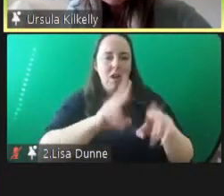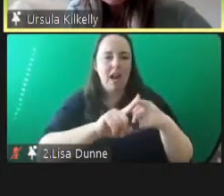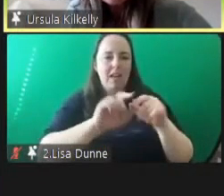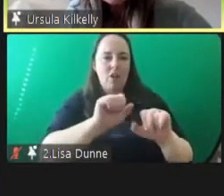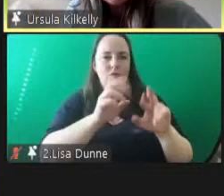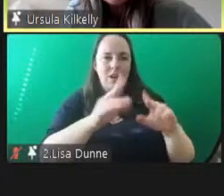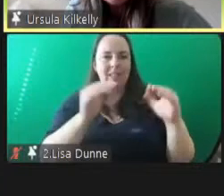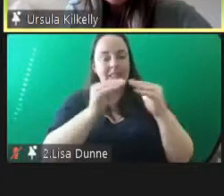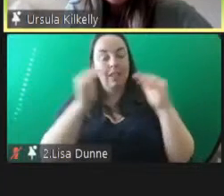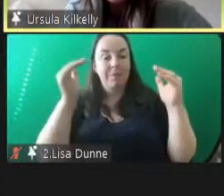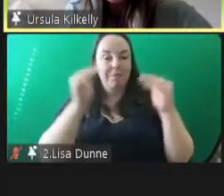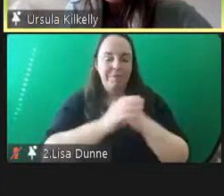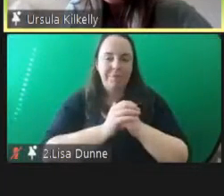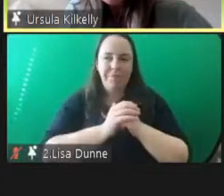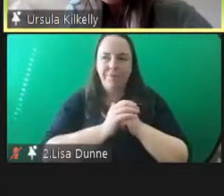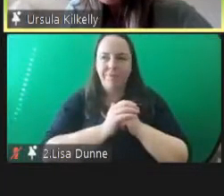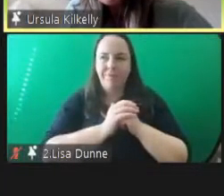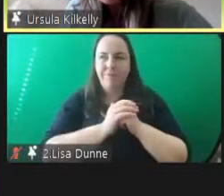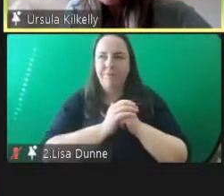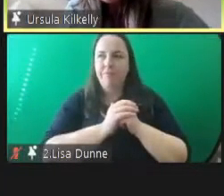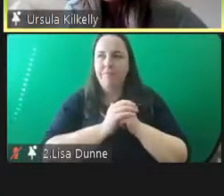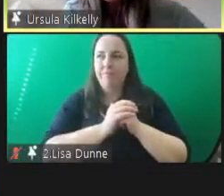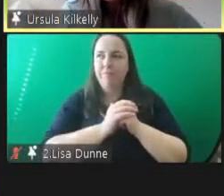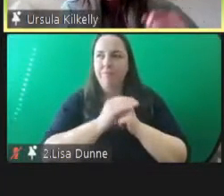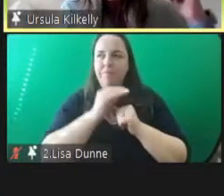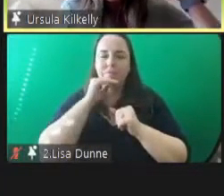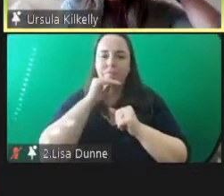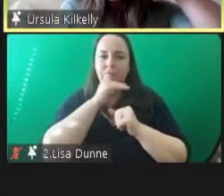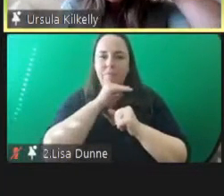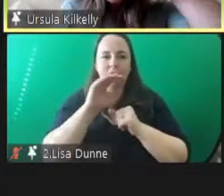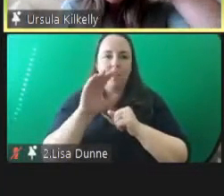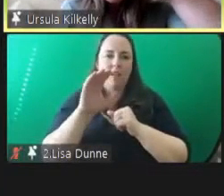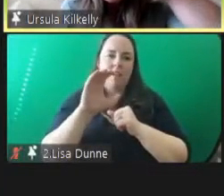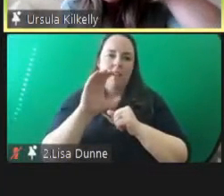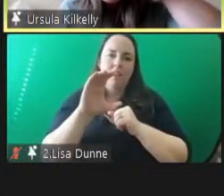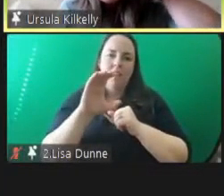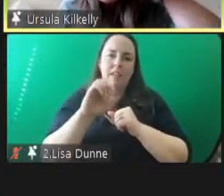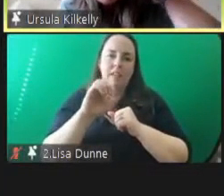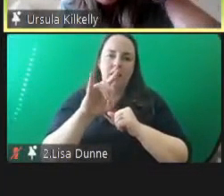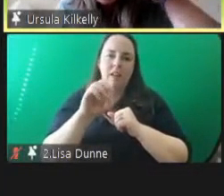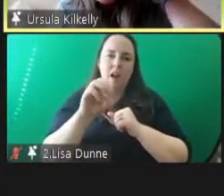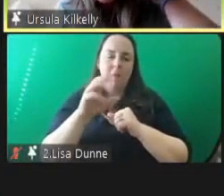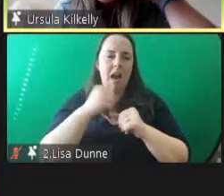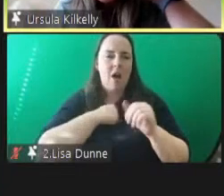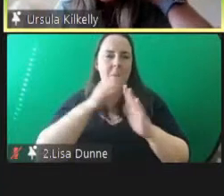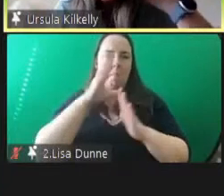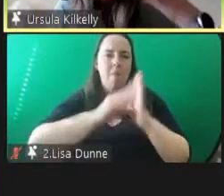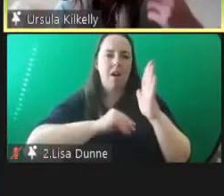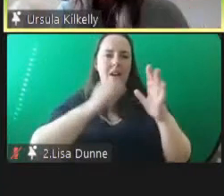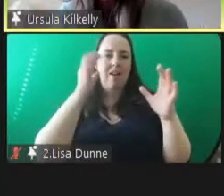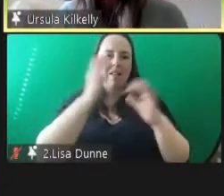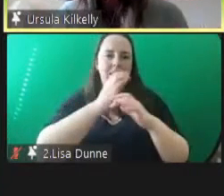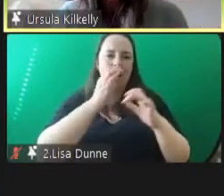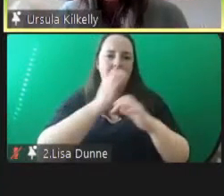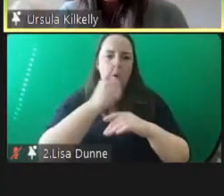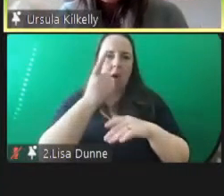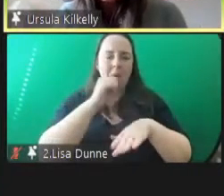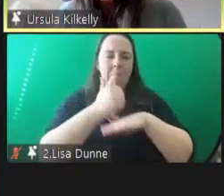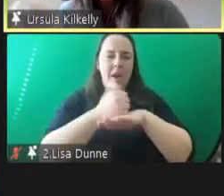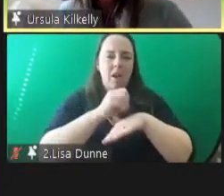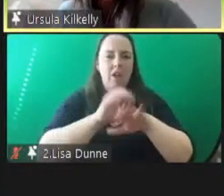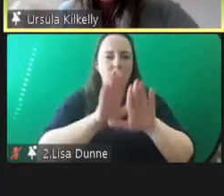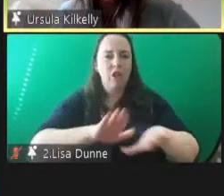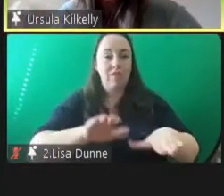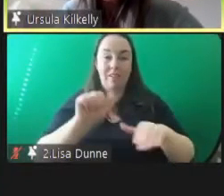rights standards and key hop is our model of care um which is one which is based on the children